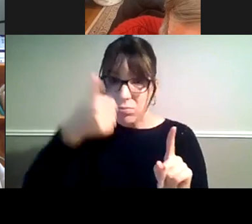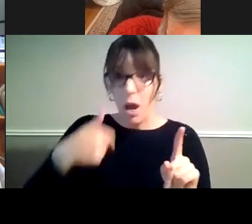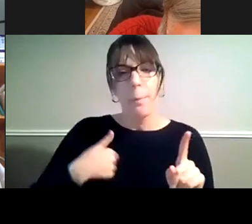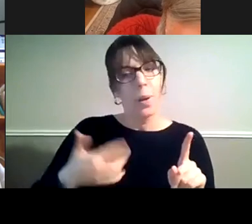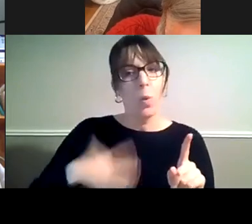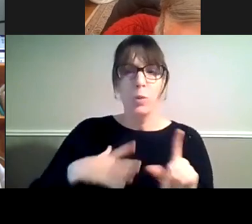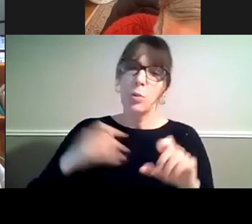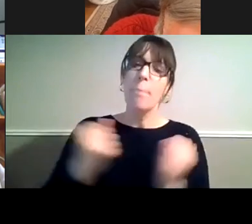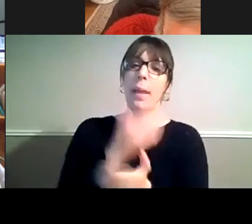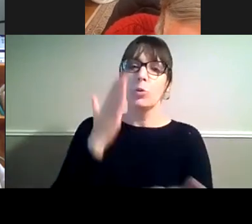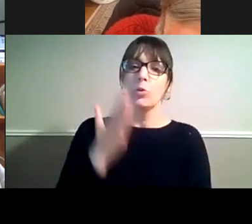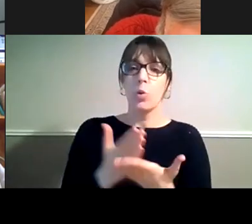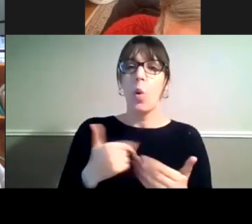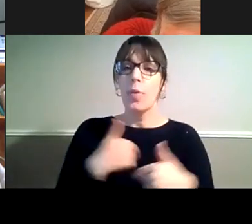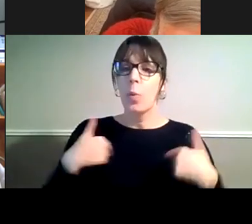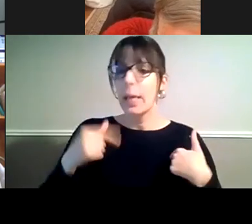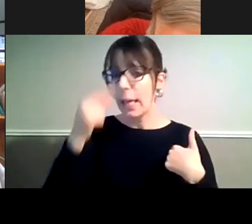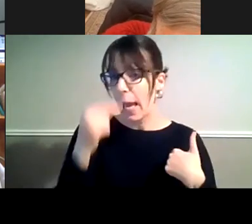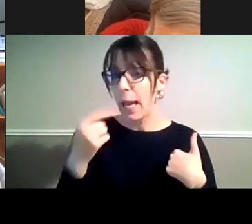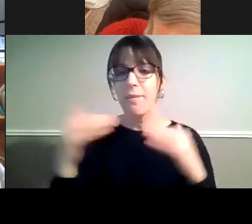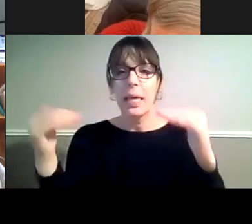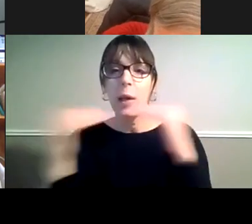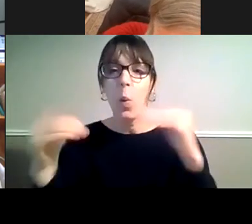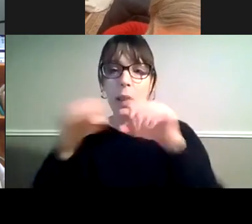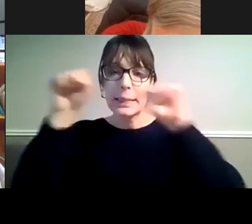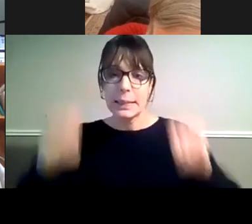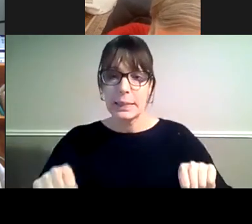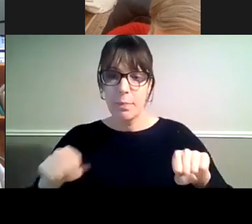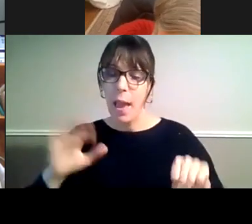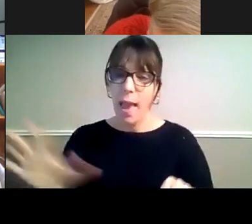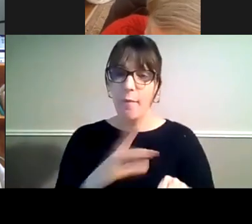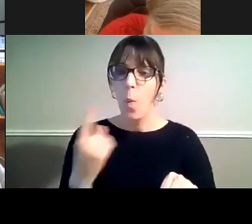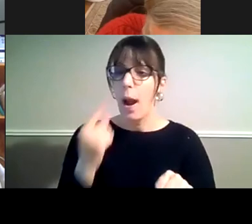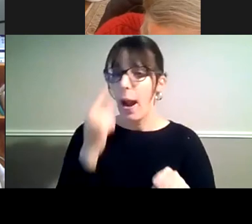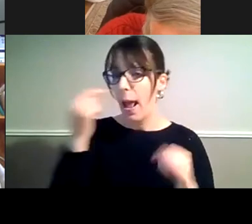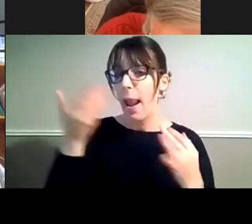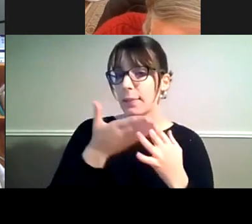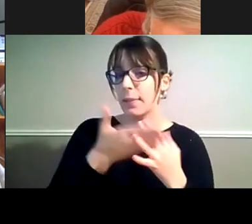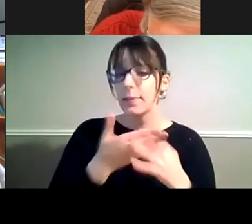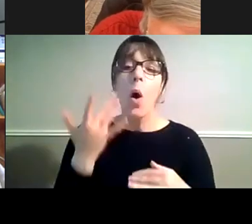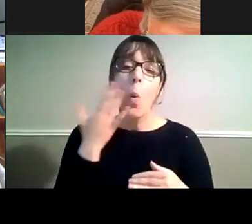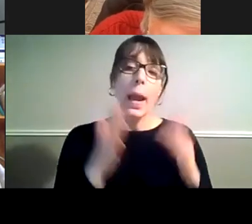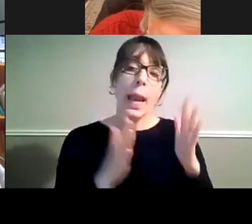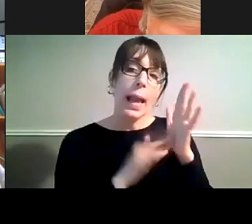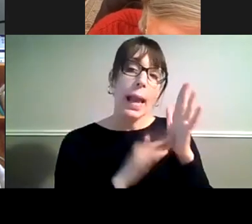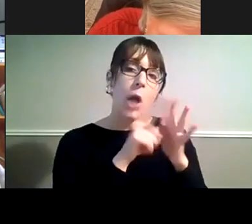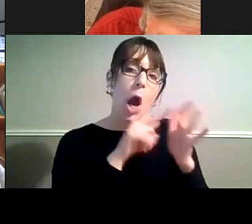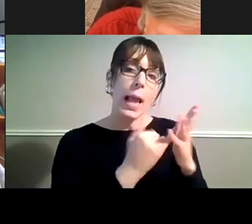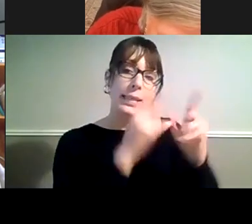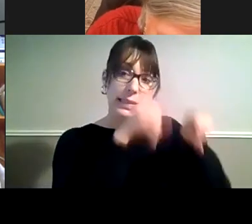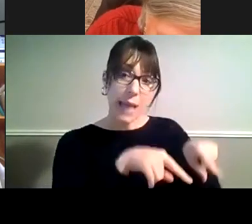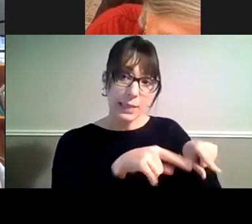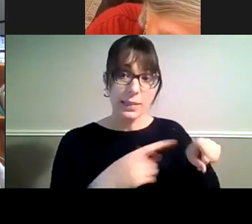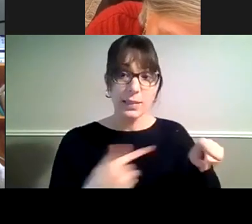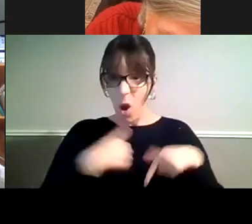ensure that it is an equitable system for everybody. We were, you know, when the NDIS first started and, you know, we advocated for the